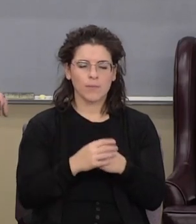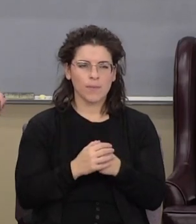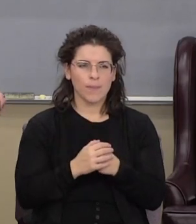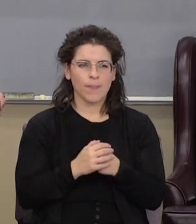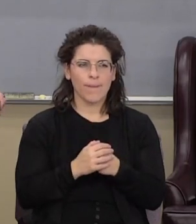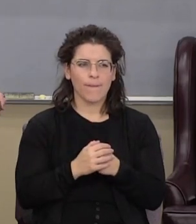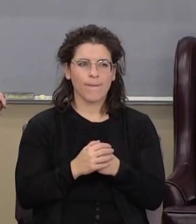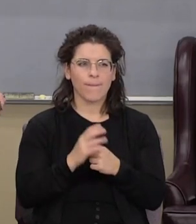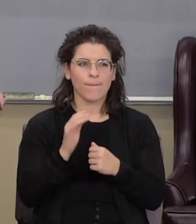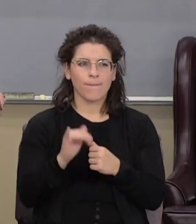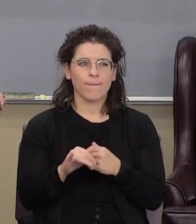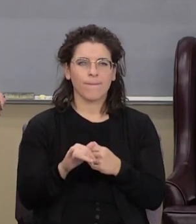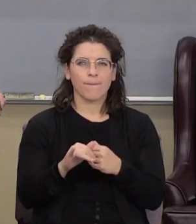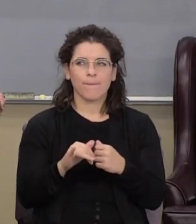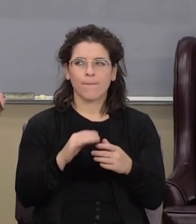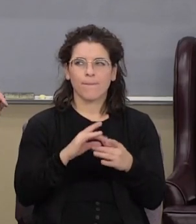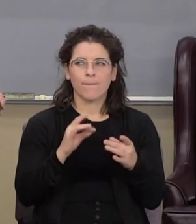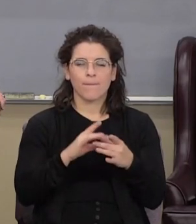so that's the message